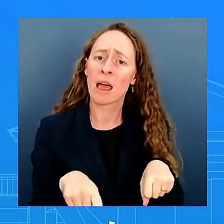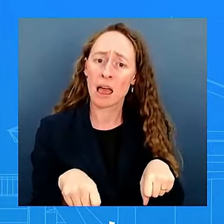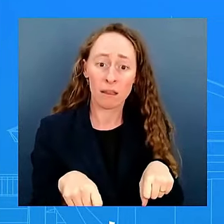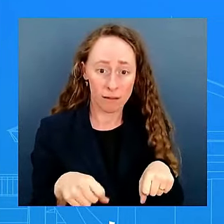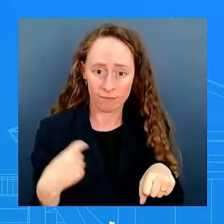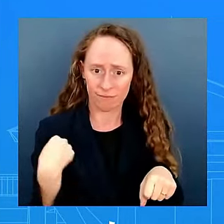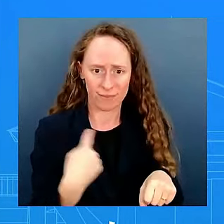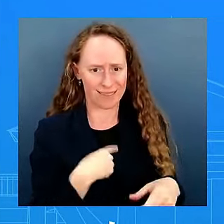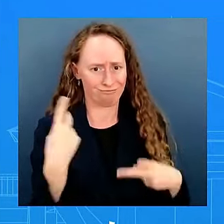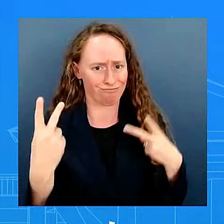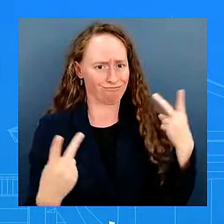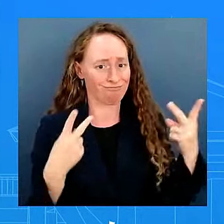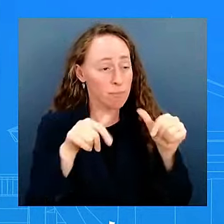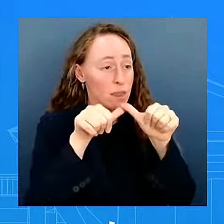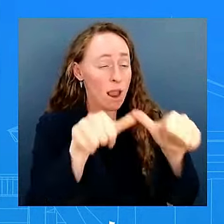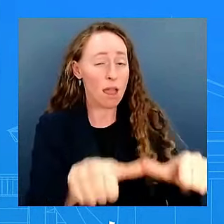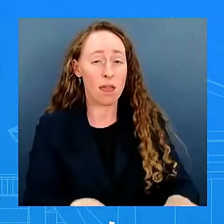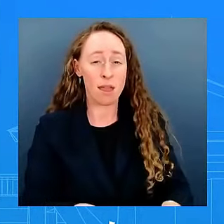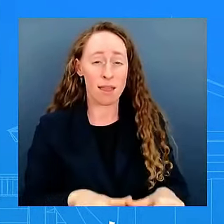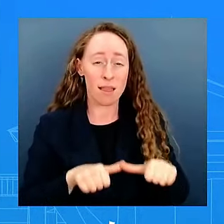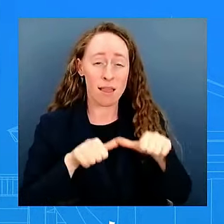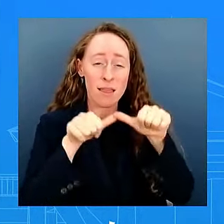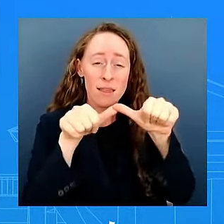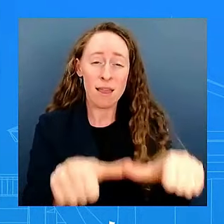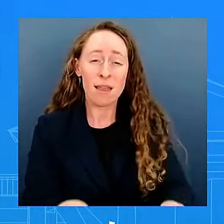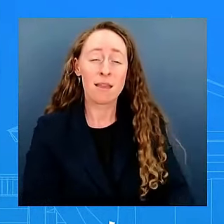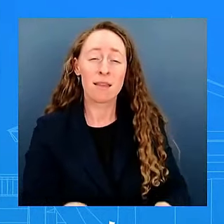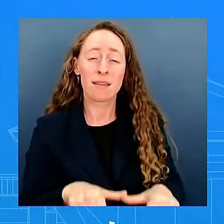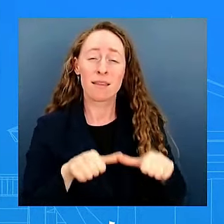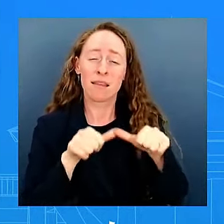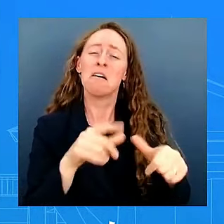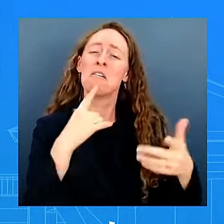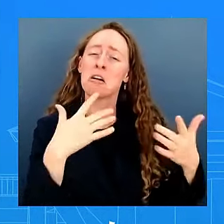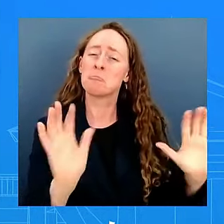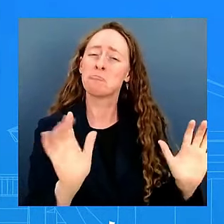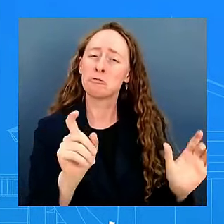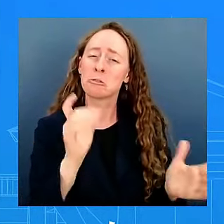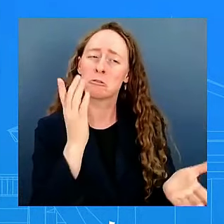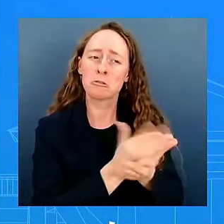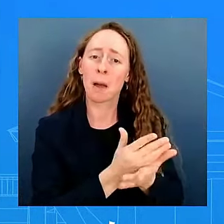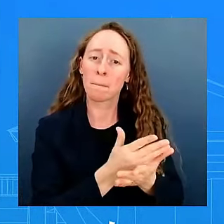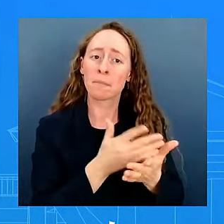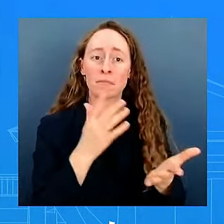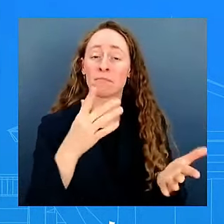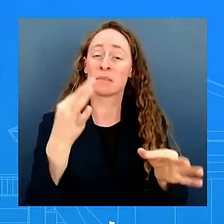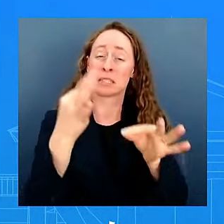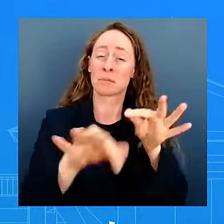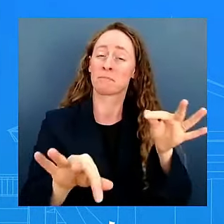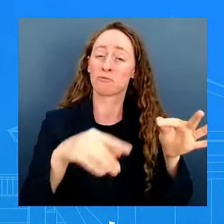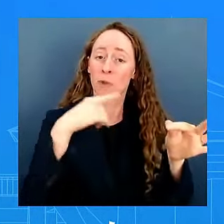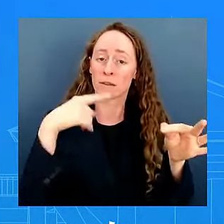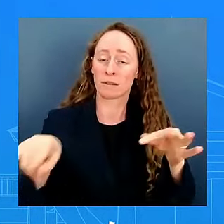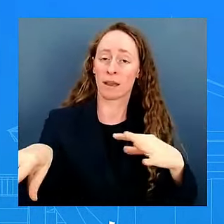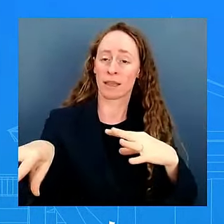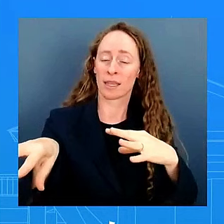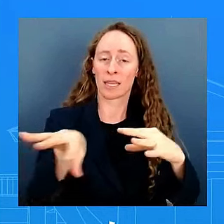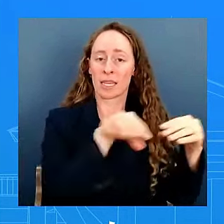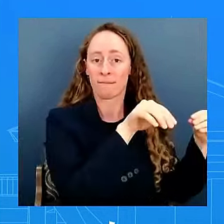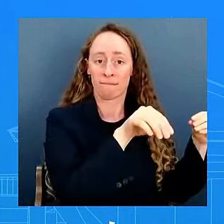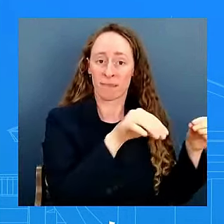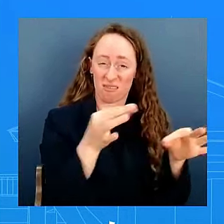russia can convert can end today can end today russia can move their troops out of ukraine and it can end